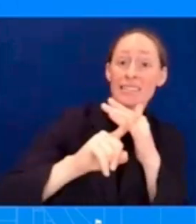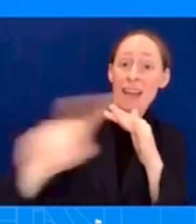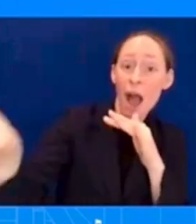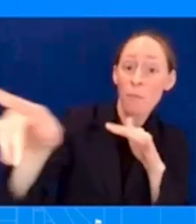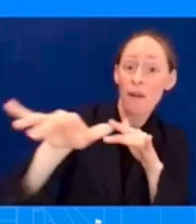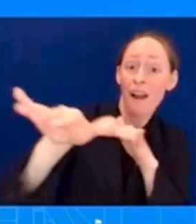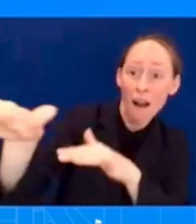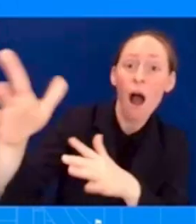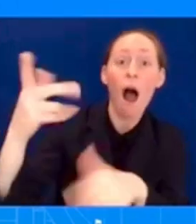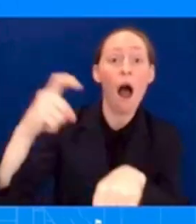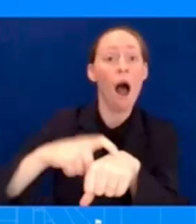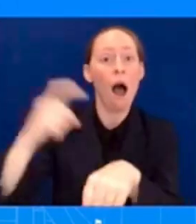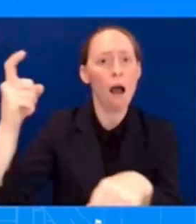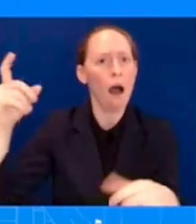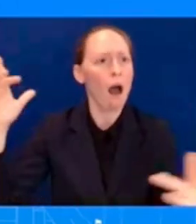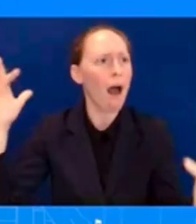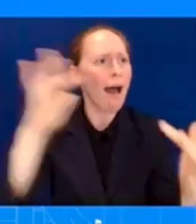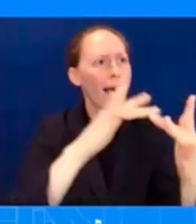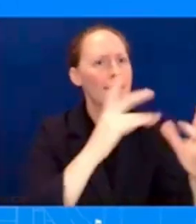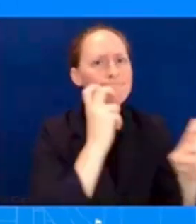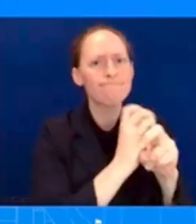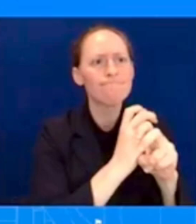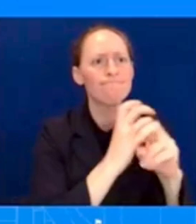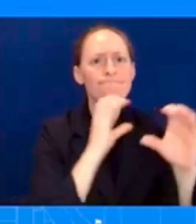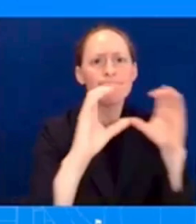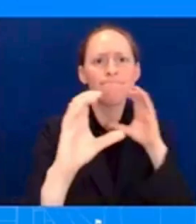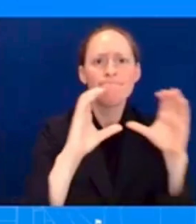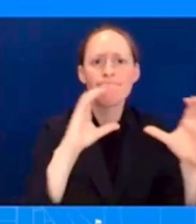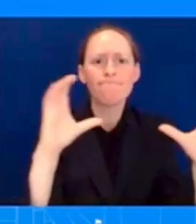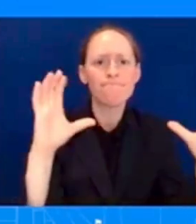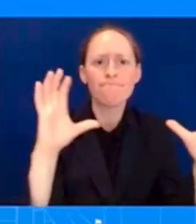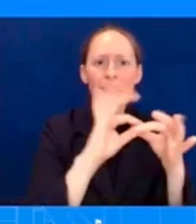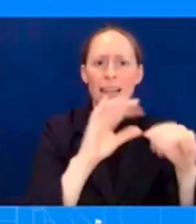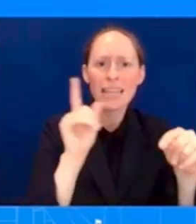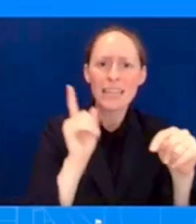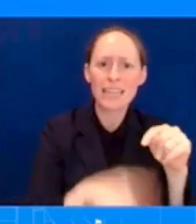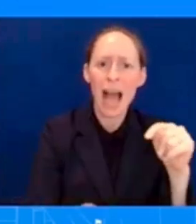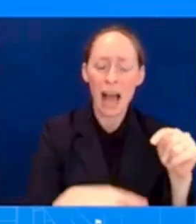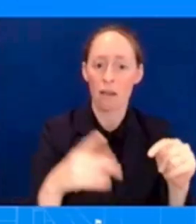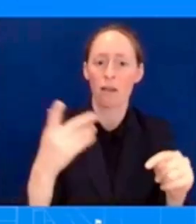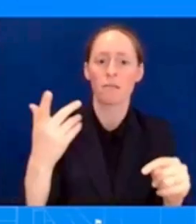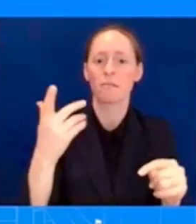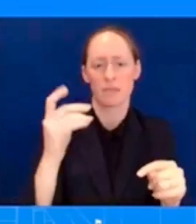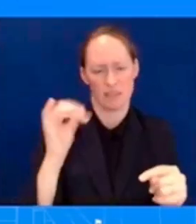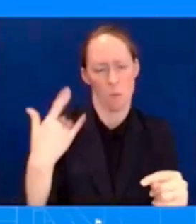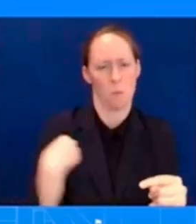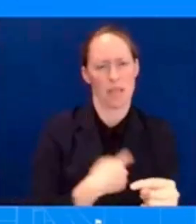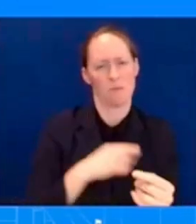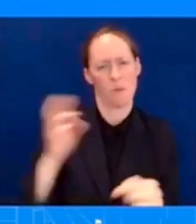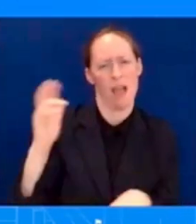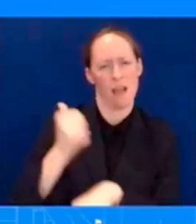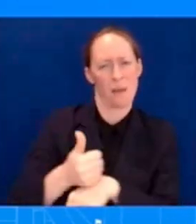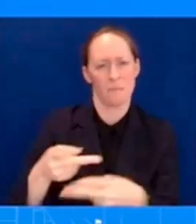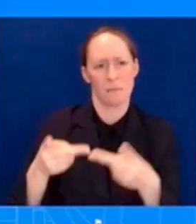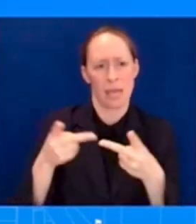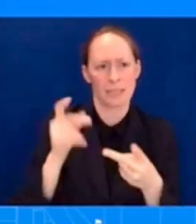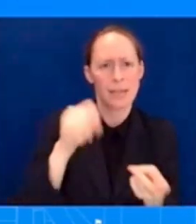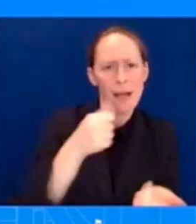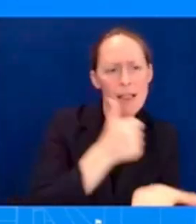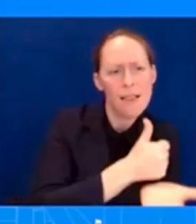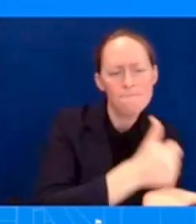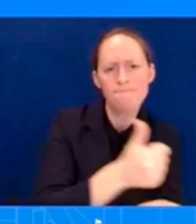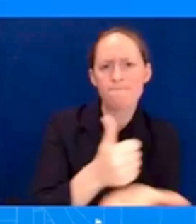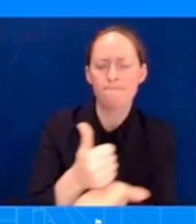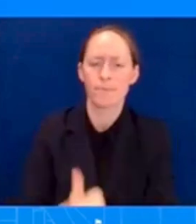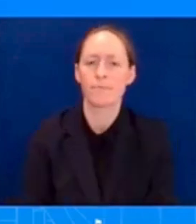to help with that process. But as far as the area itself, what we're going to be doing is really looking for those that that were